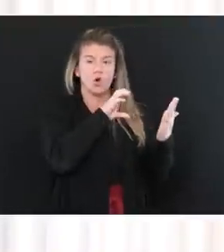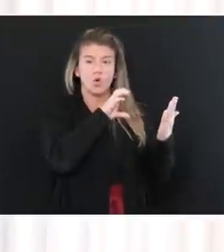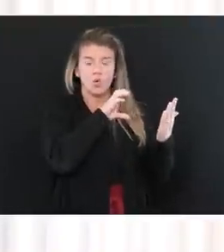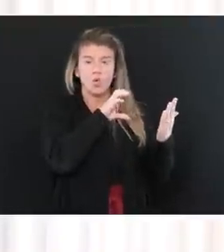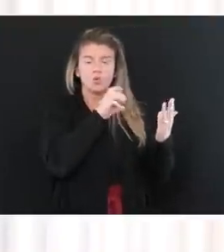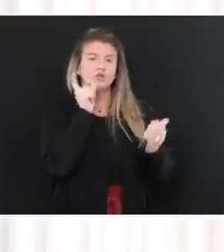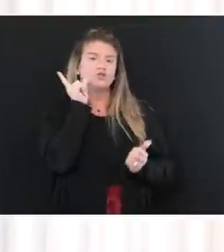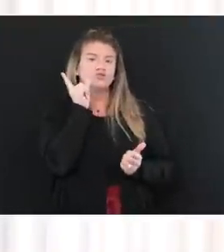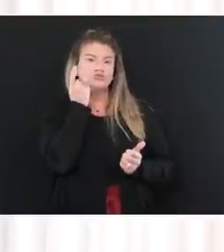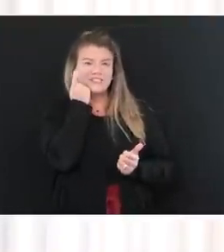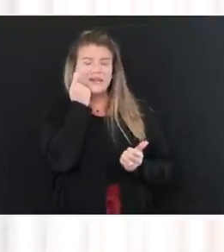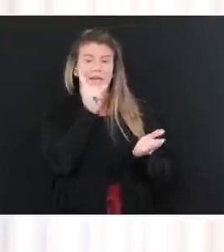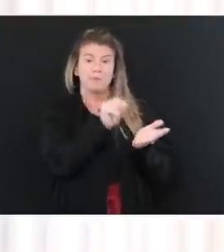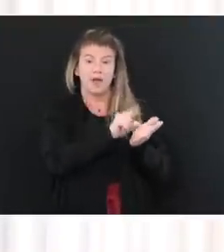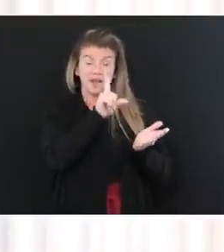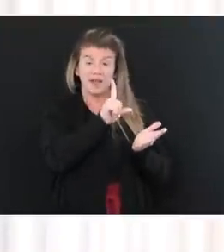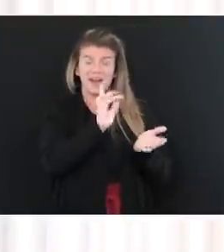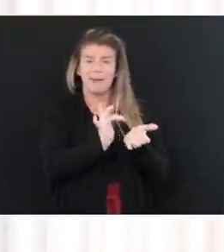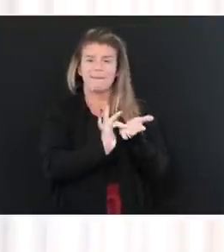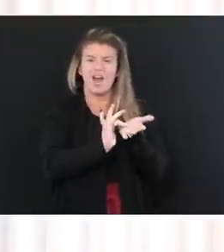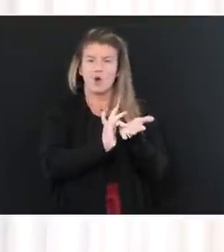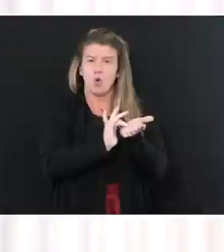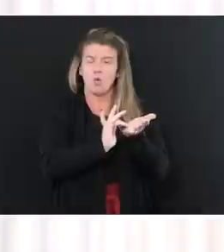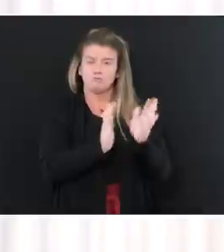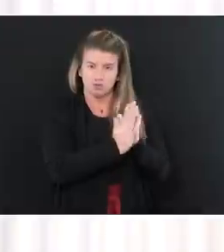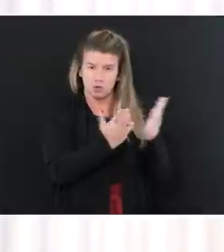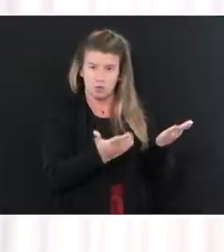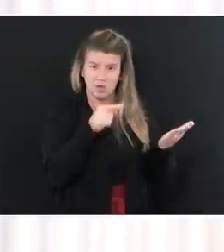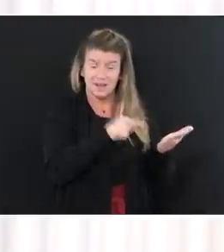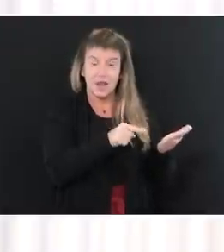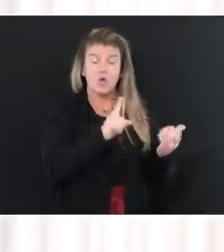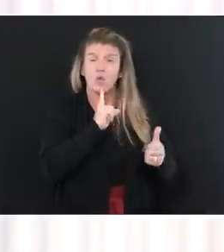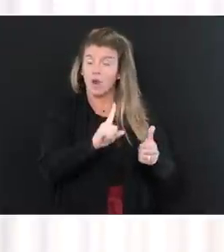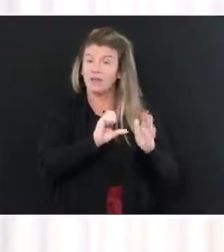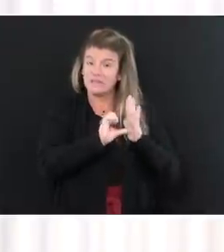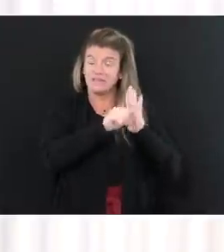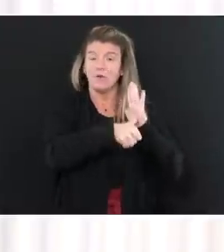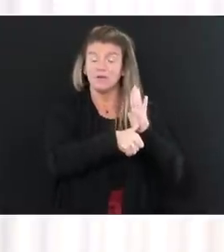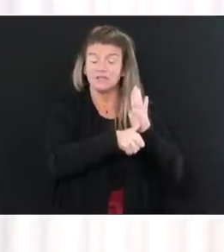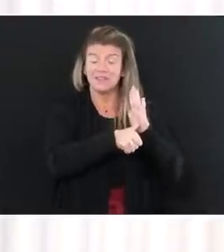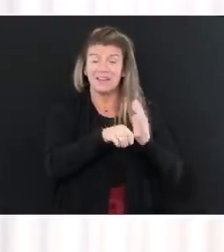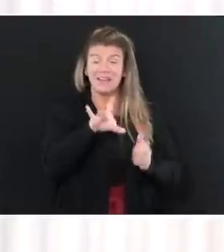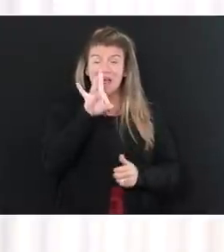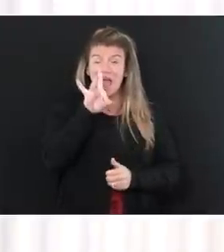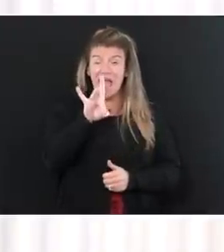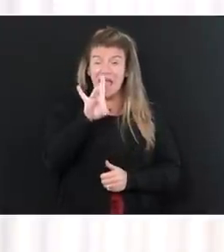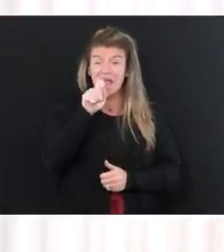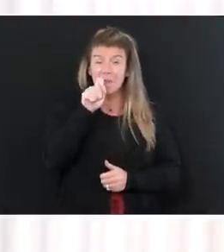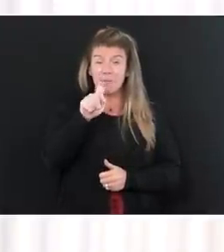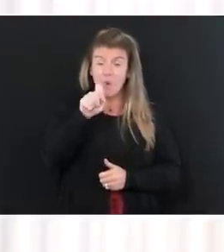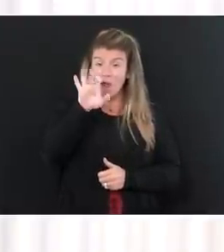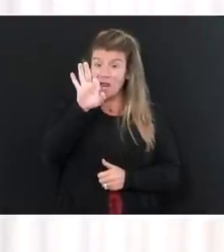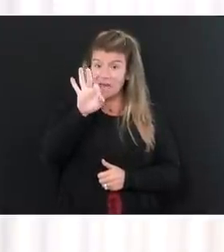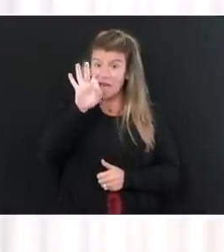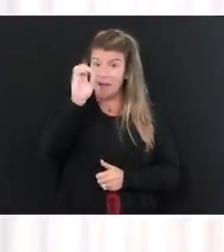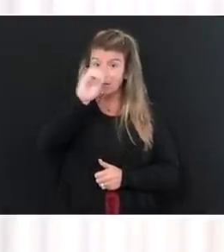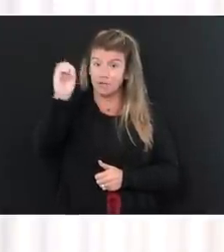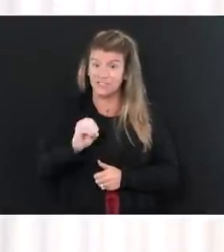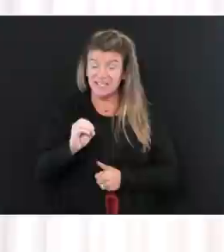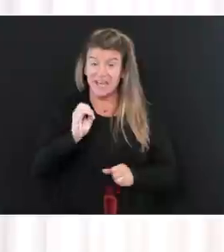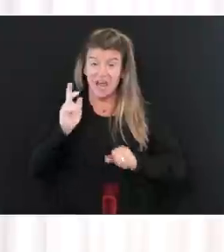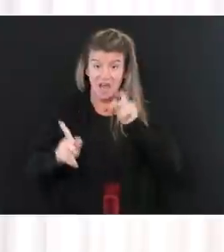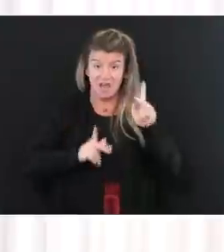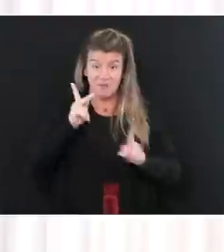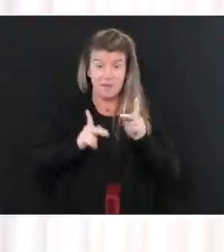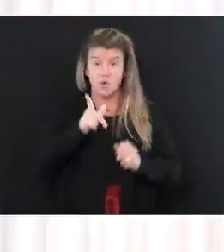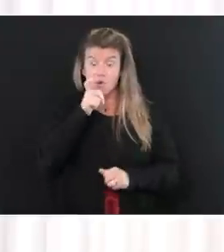that basically reinforced the idea that about 8.9% of people infected with